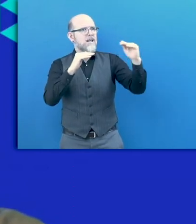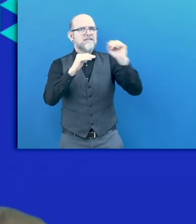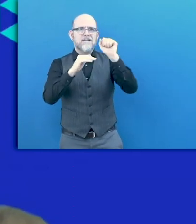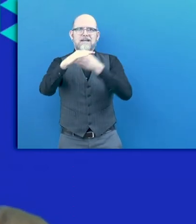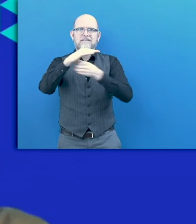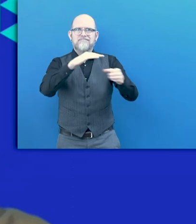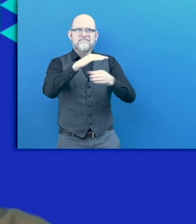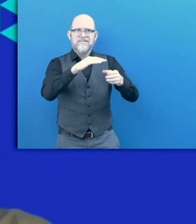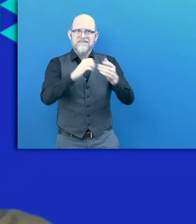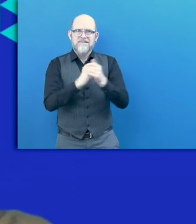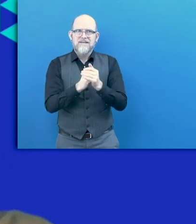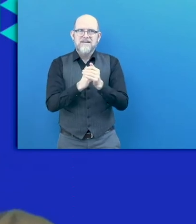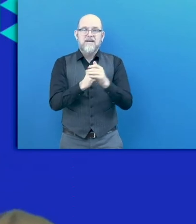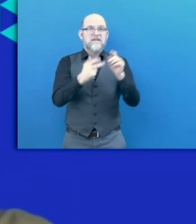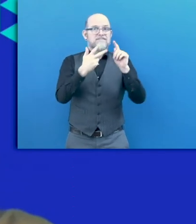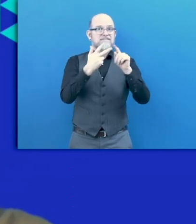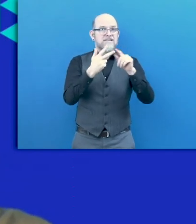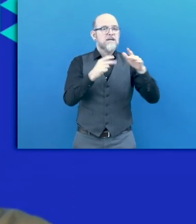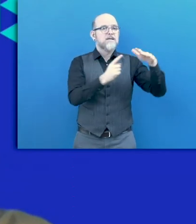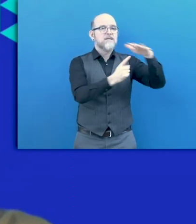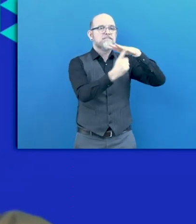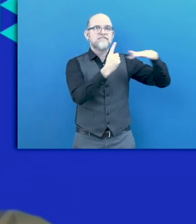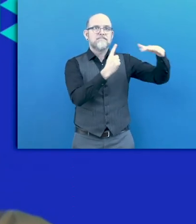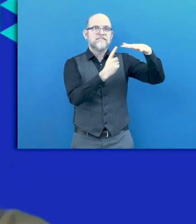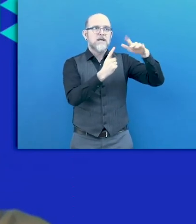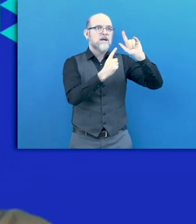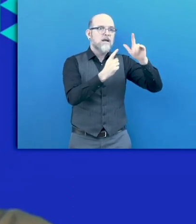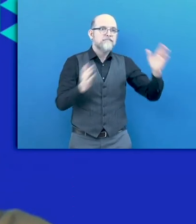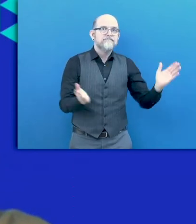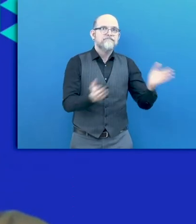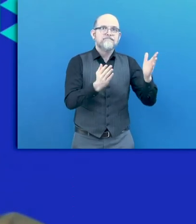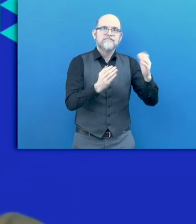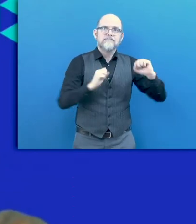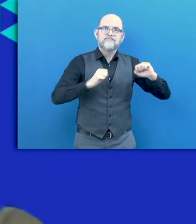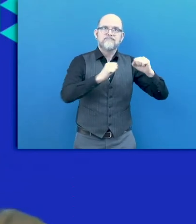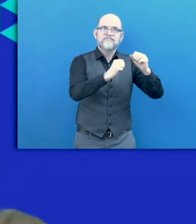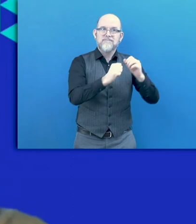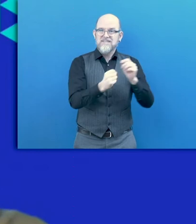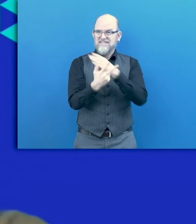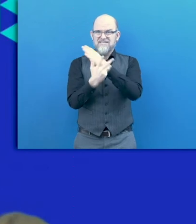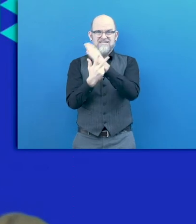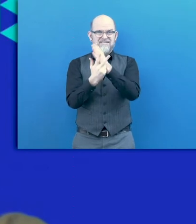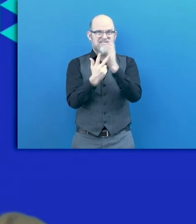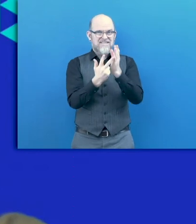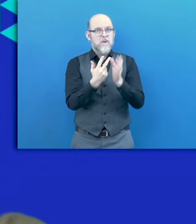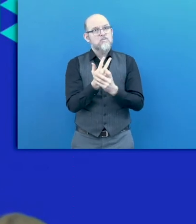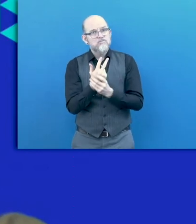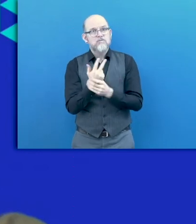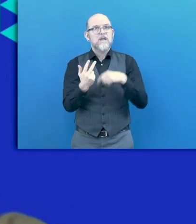environment to promote this. Now, I will look at all these, at these three elements with a particular focus on